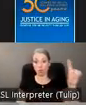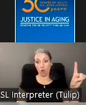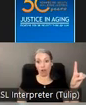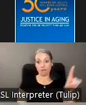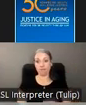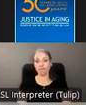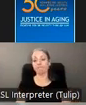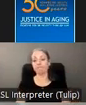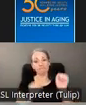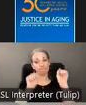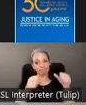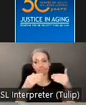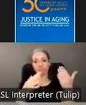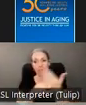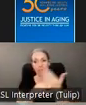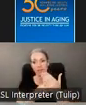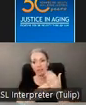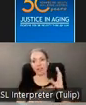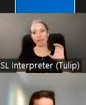We can take a quick break and then come back.